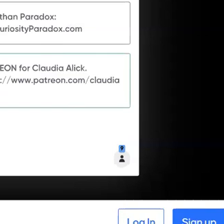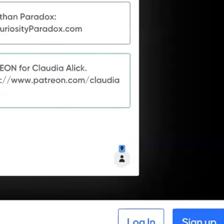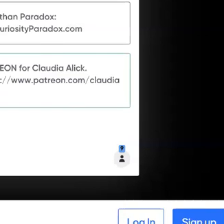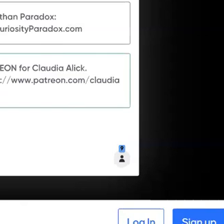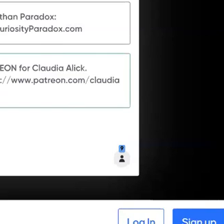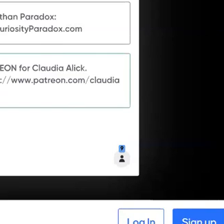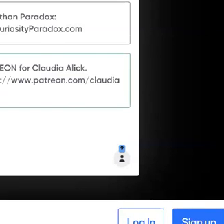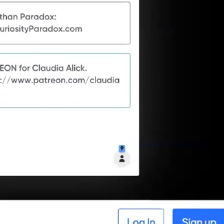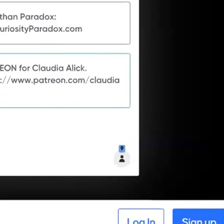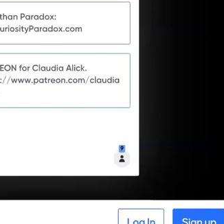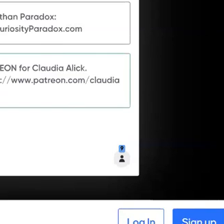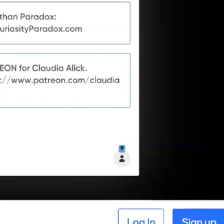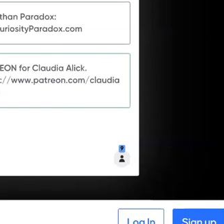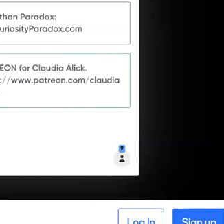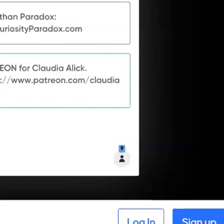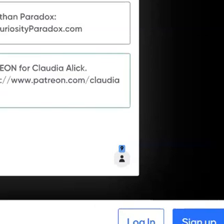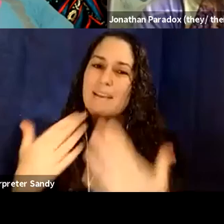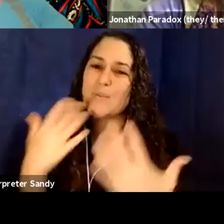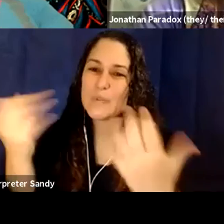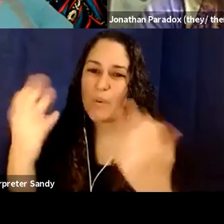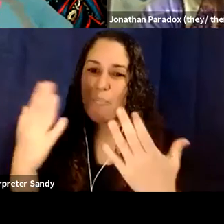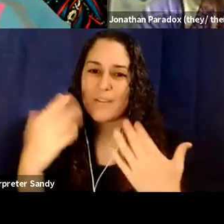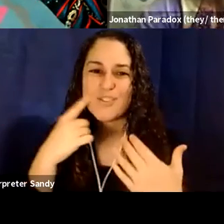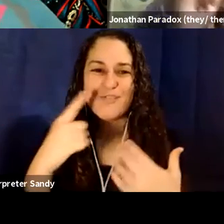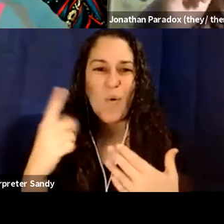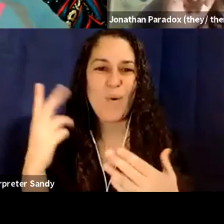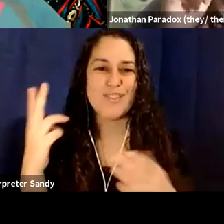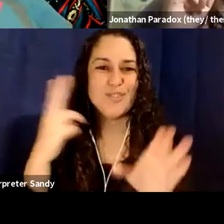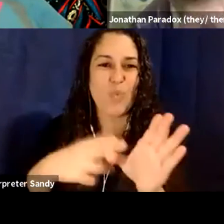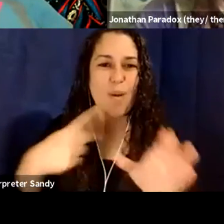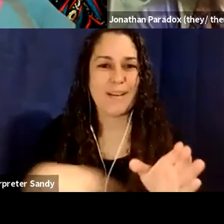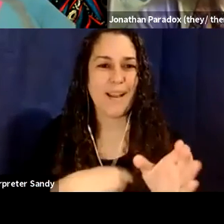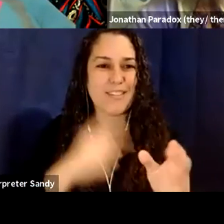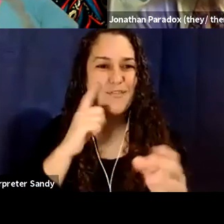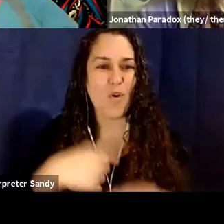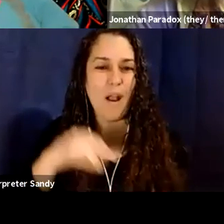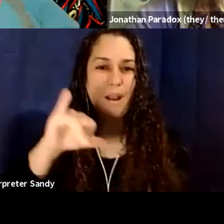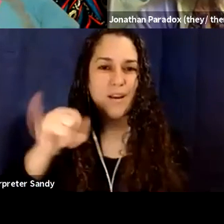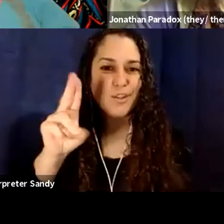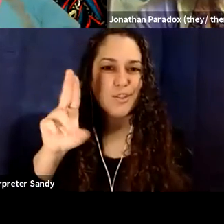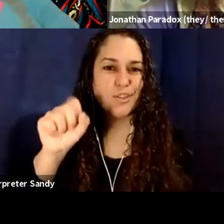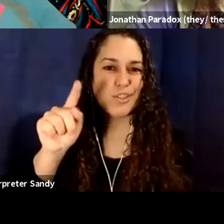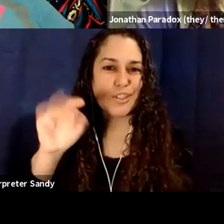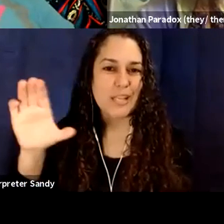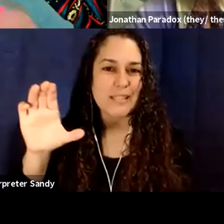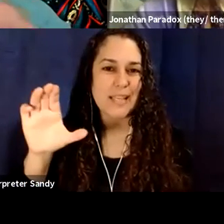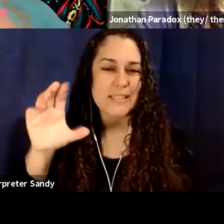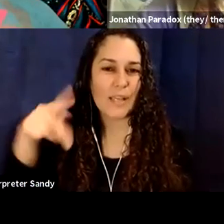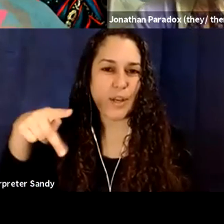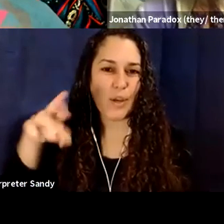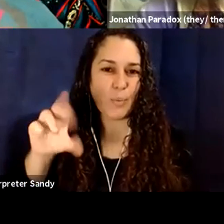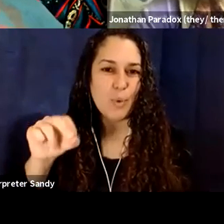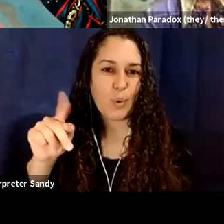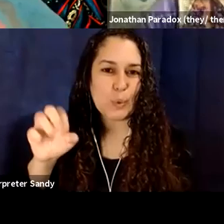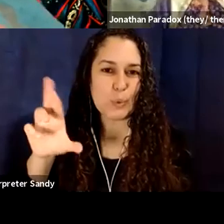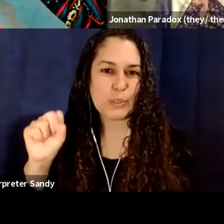so much for joining us for our Justice Producers Cultivation Call. I will hit stop